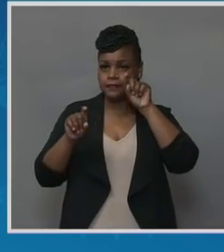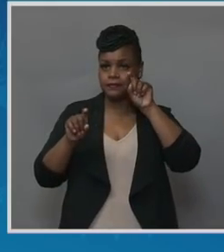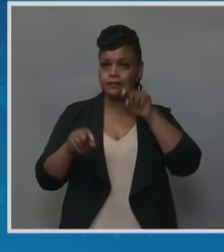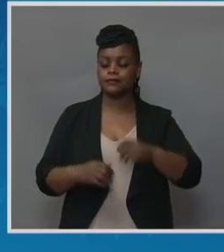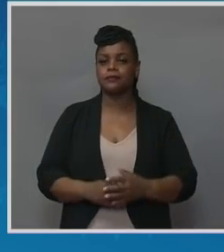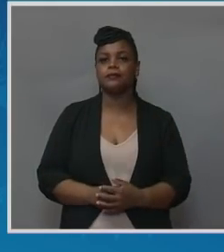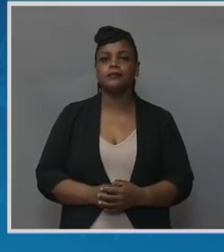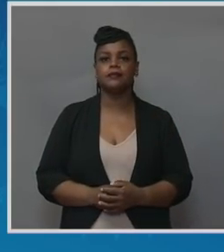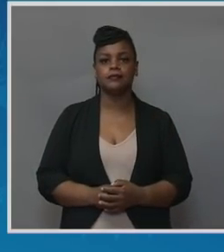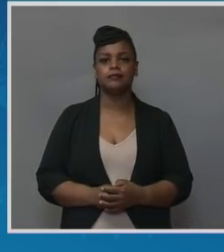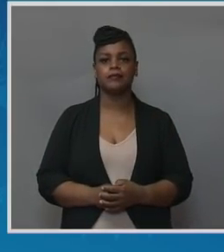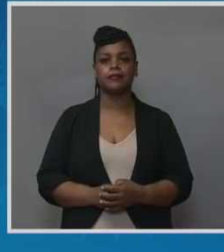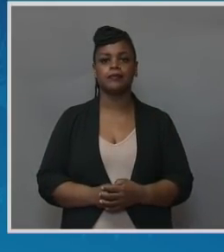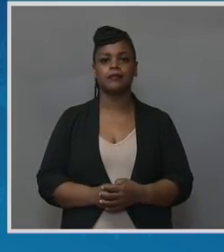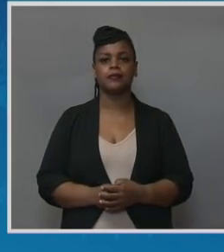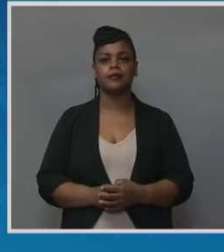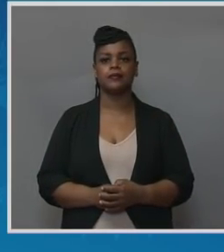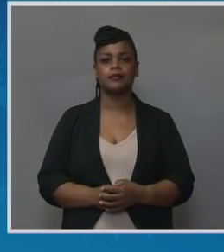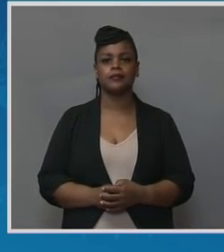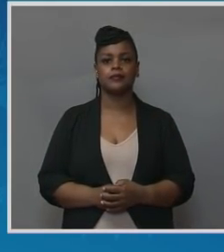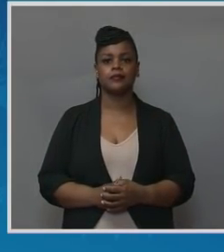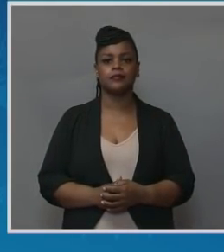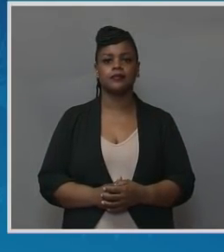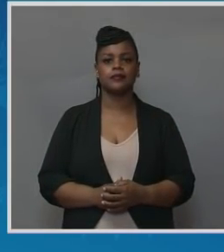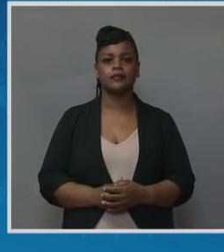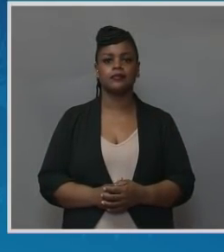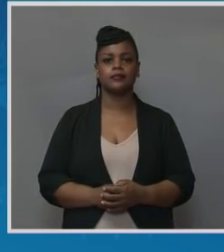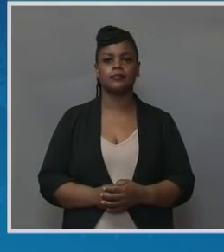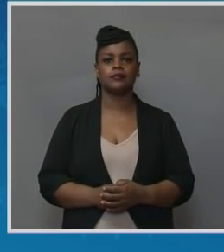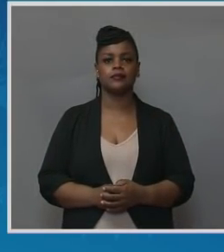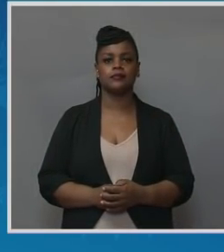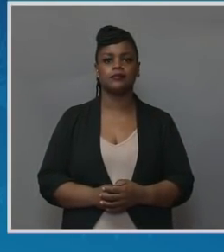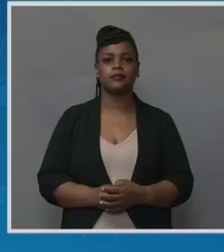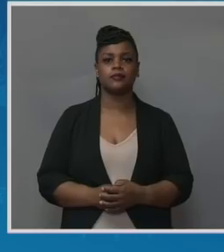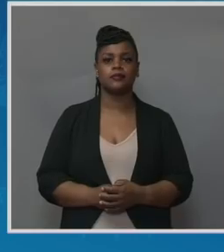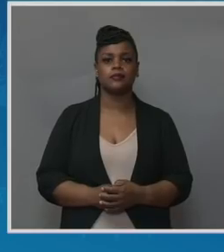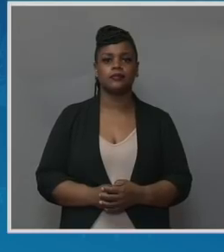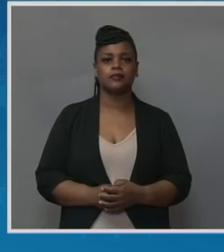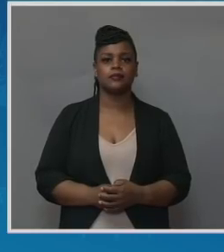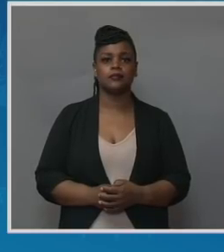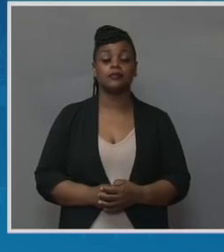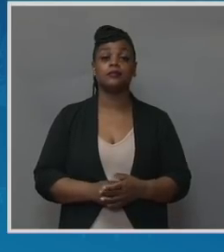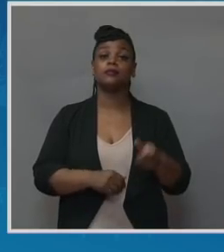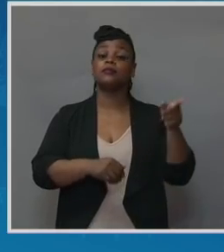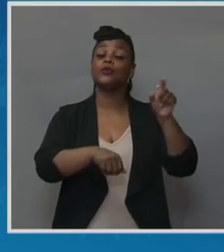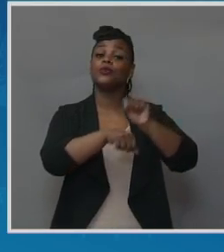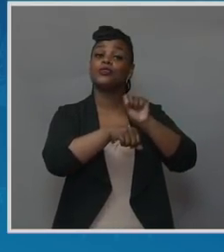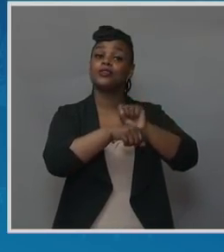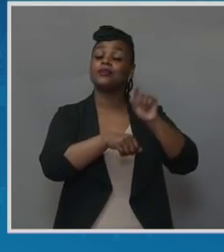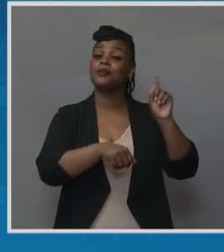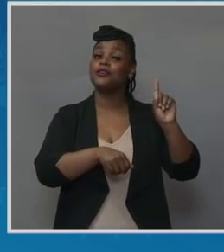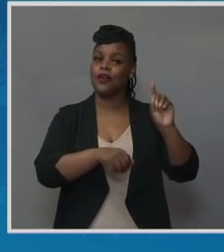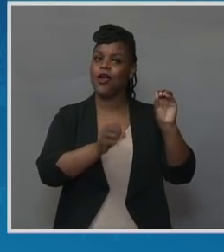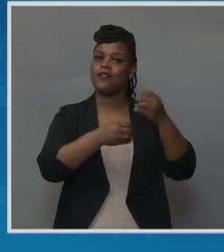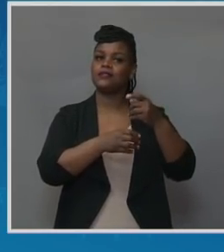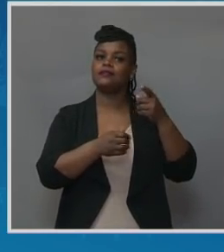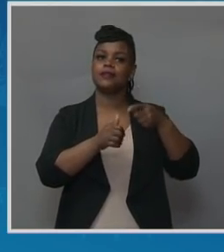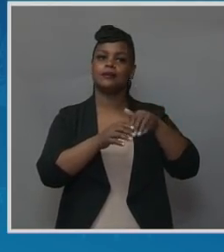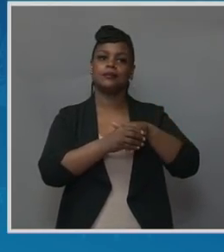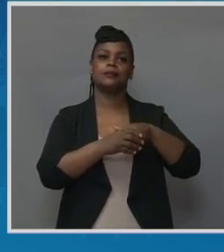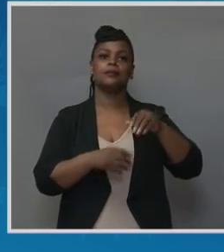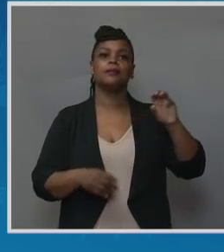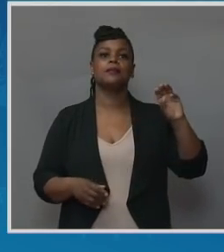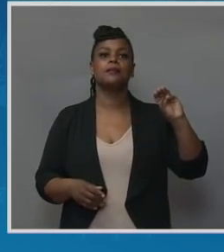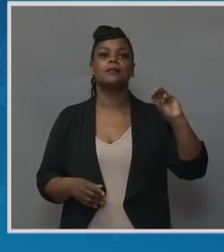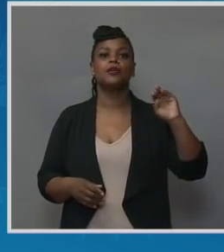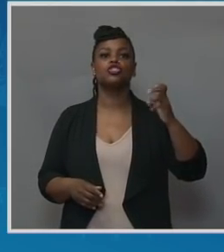at the highest level of public service, that in the office of the First Lady, Michelle Obama. She